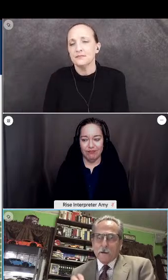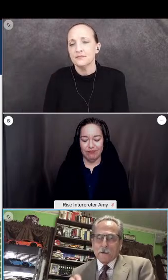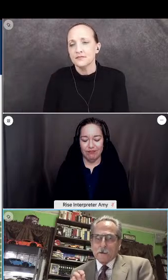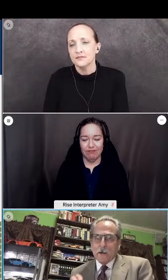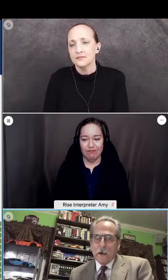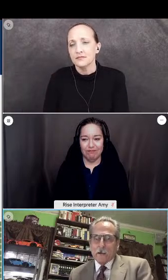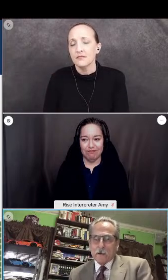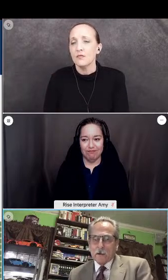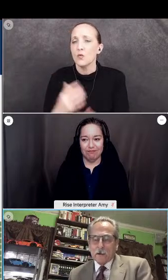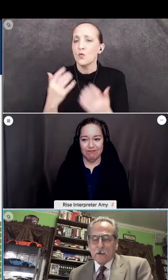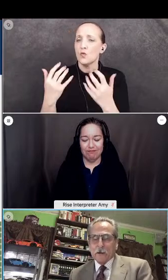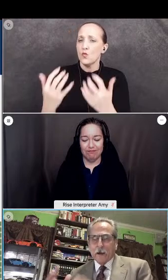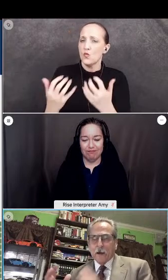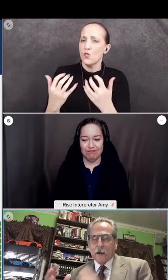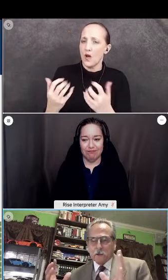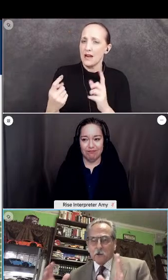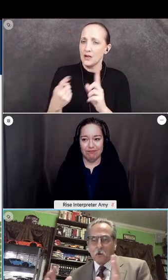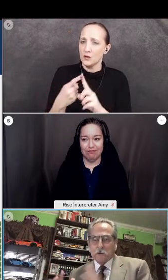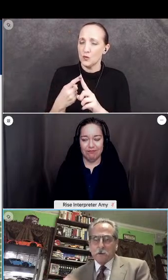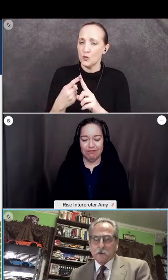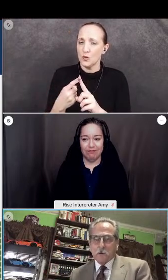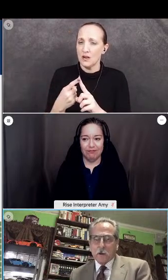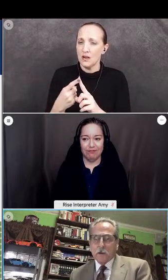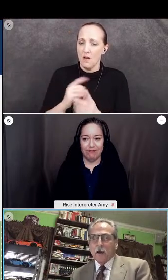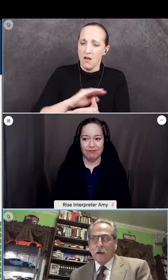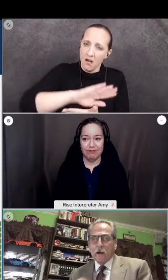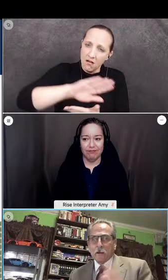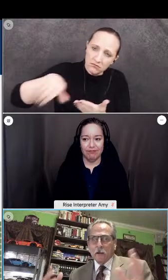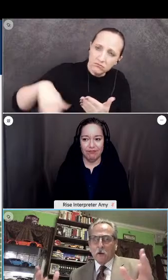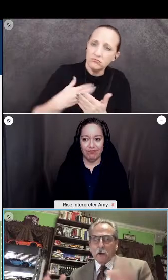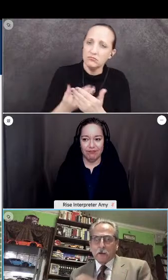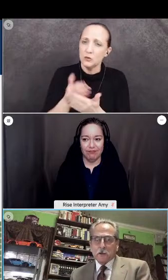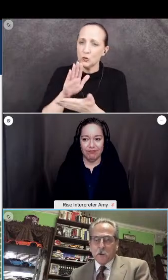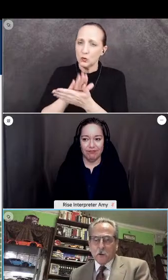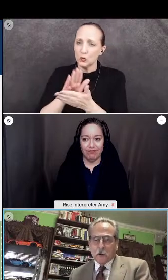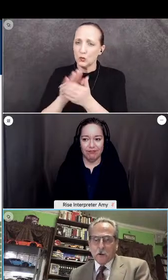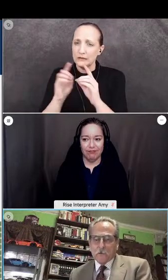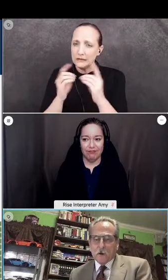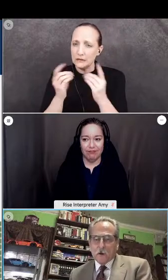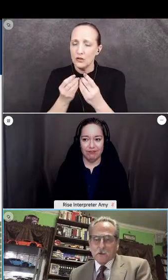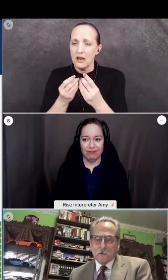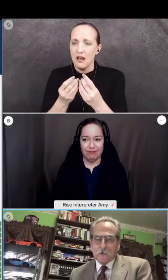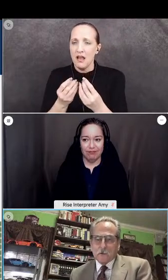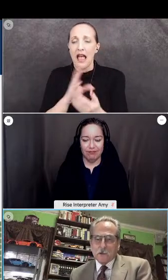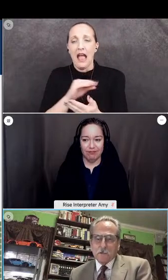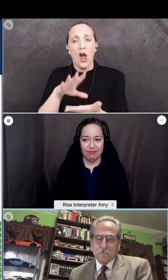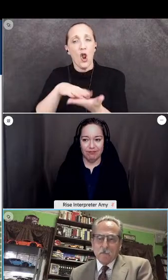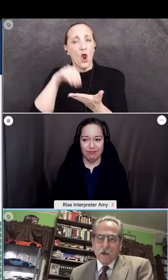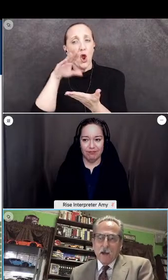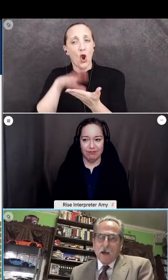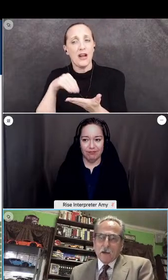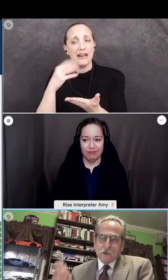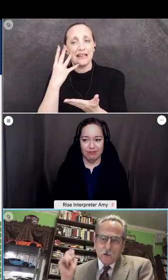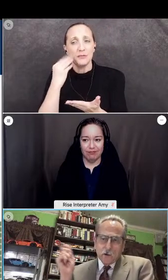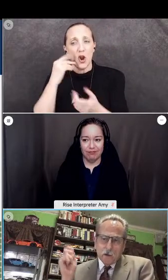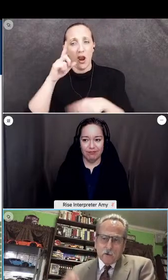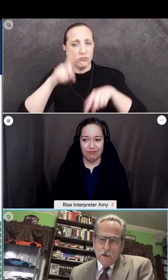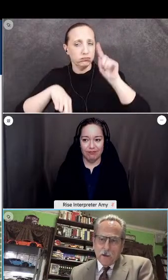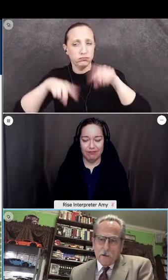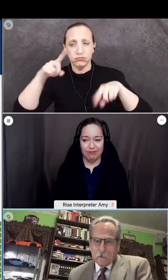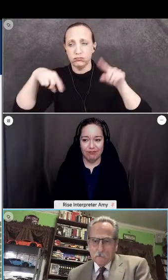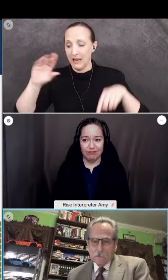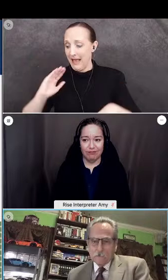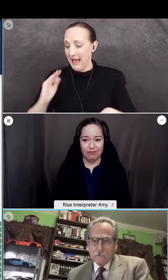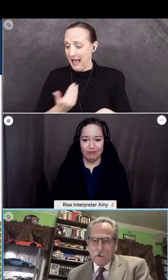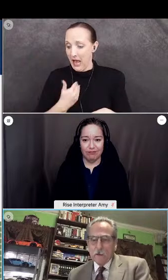wanting to take an entire school district and the learning experience of our students to